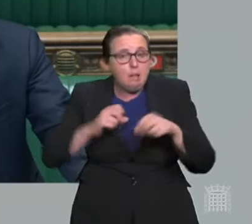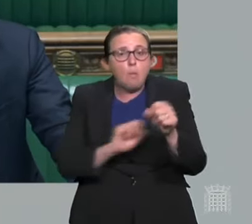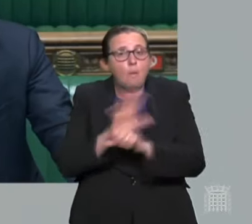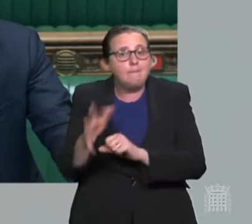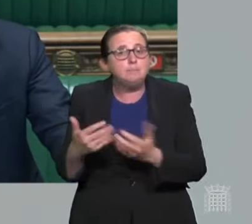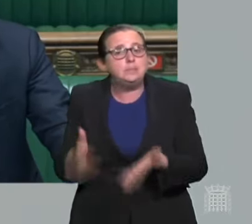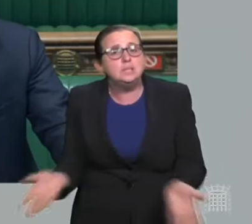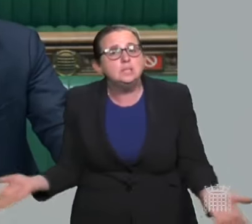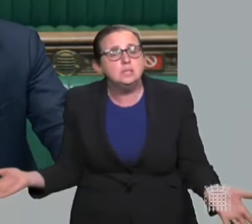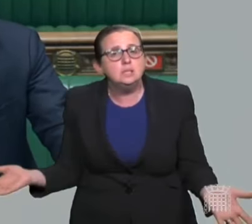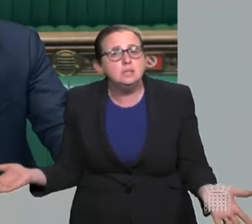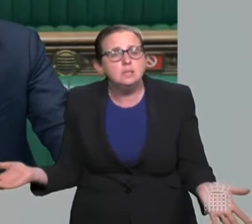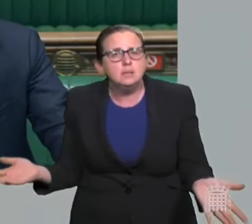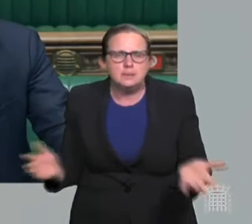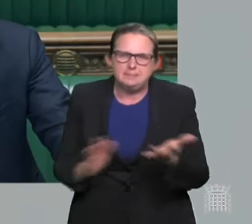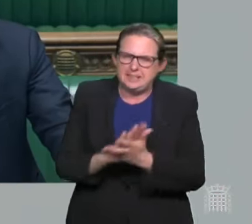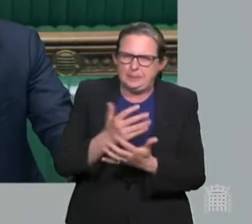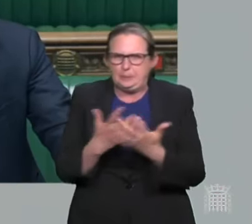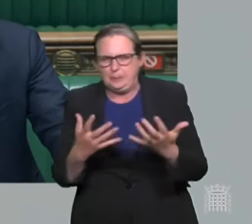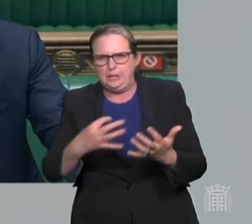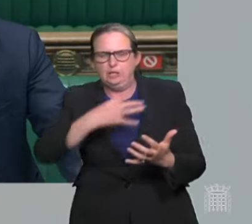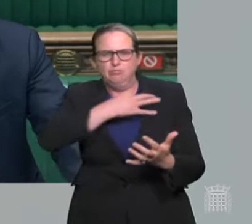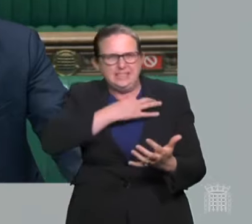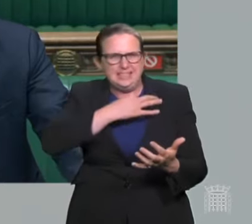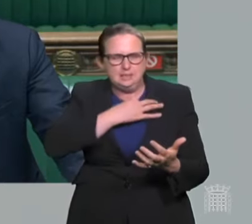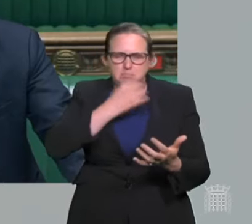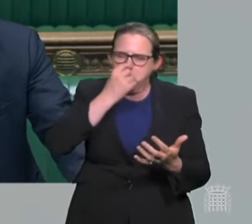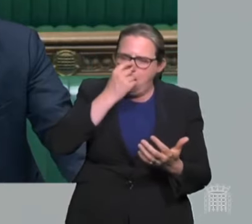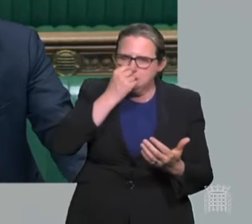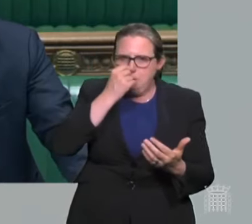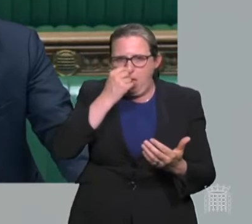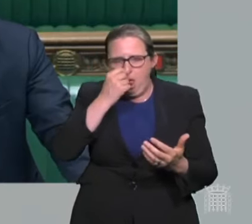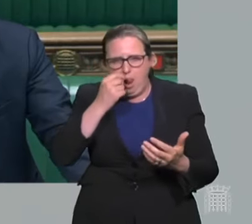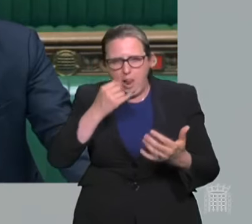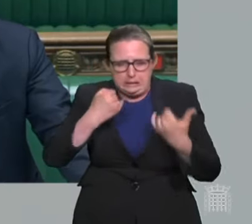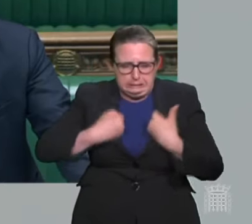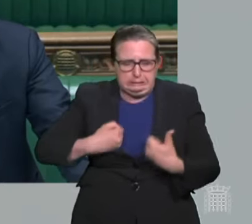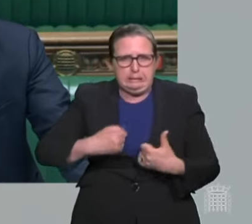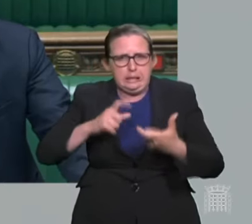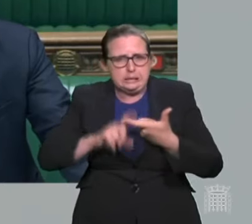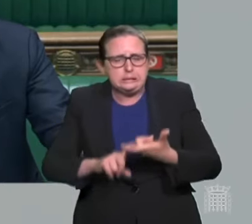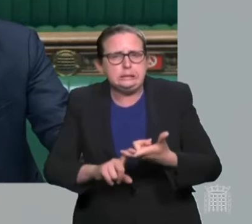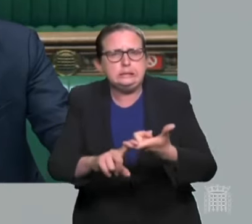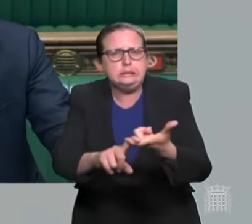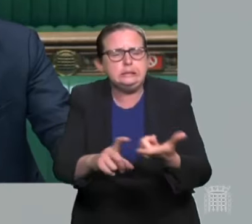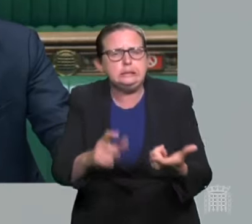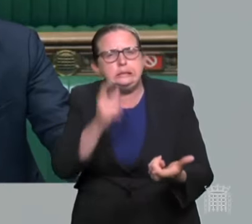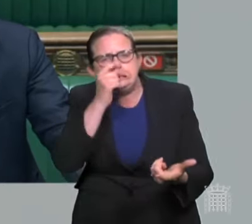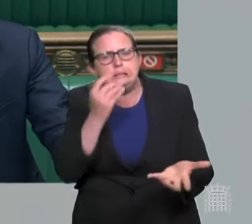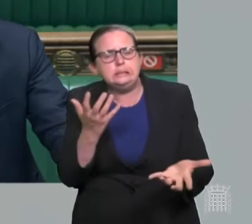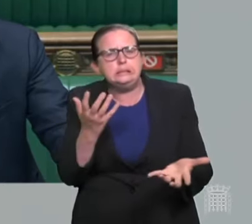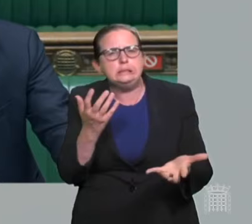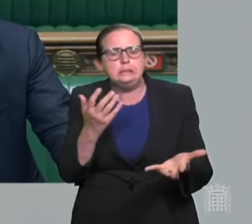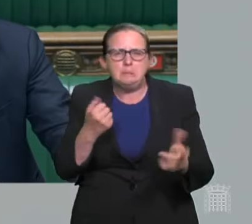will be at risk of serious long-term chronic illness, the personal impact of which may be felt for